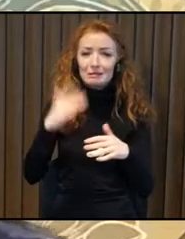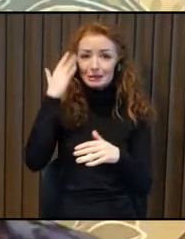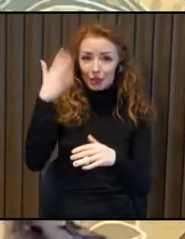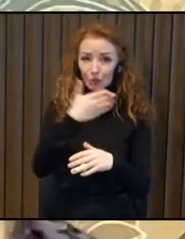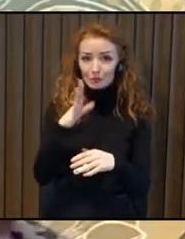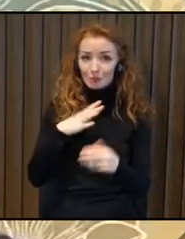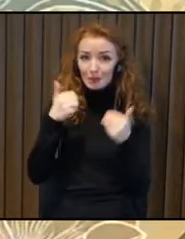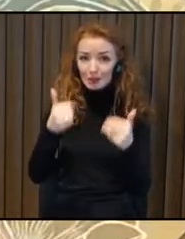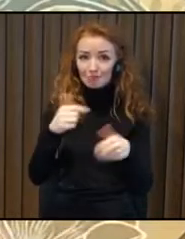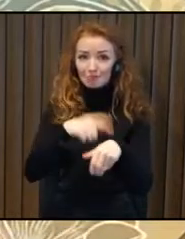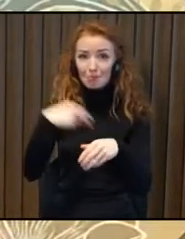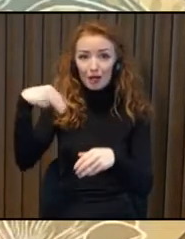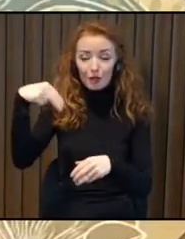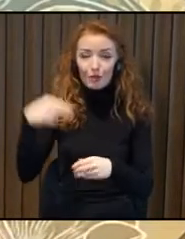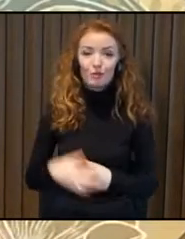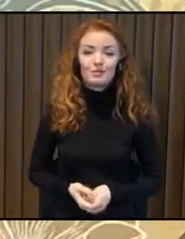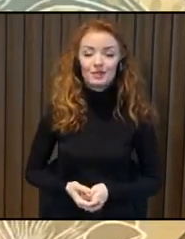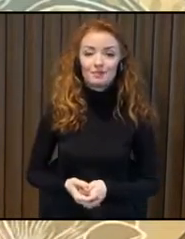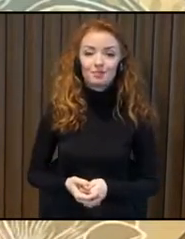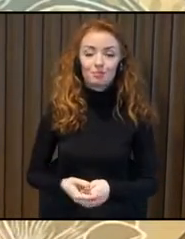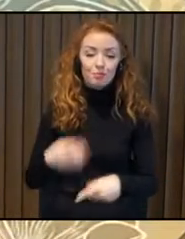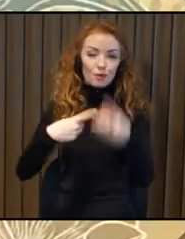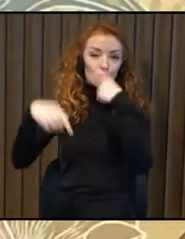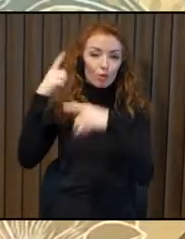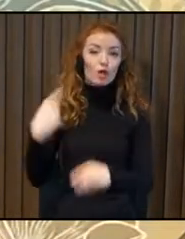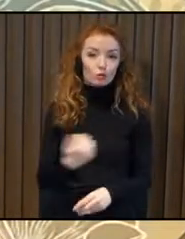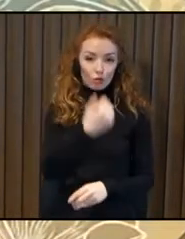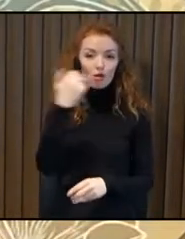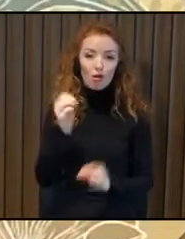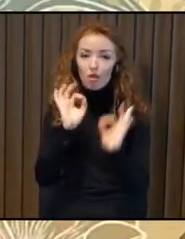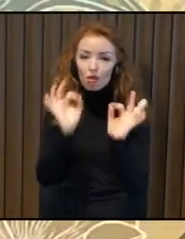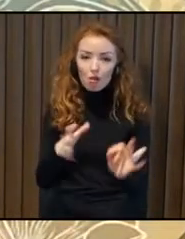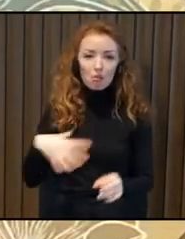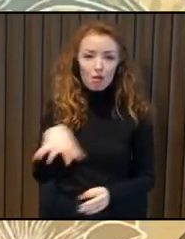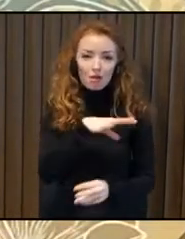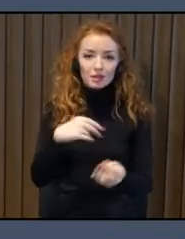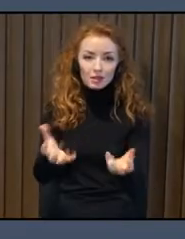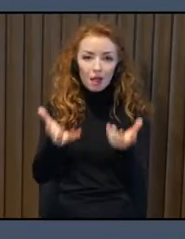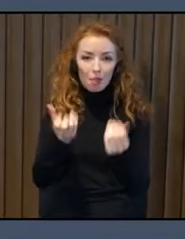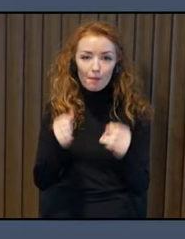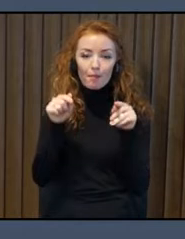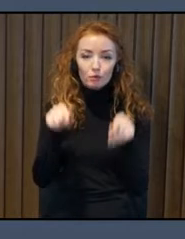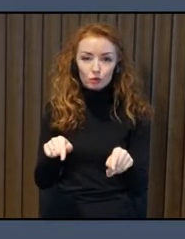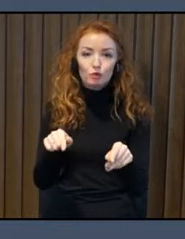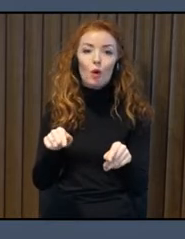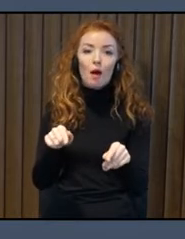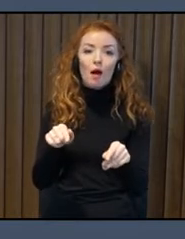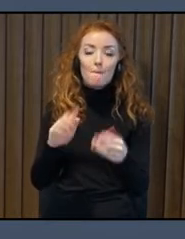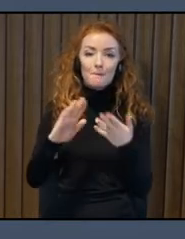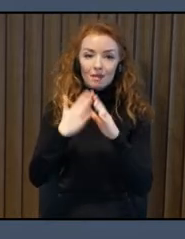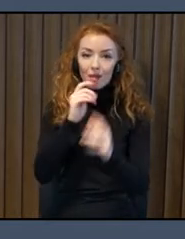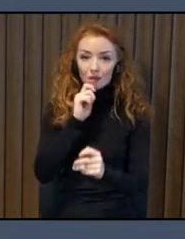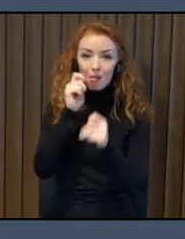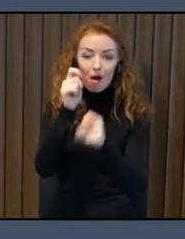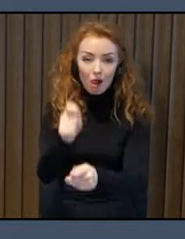So last year, as you could hear, Jenshepin won the Access City Award, which is awarded by the European Commission to a city